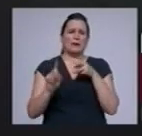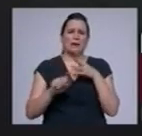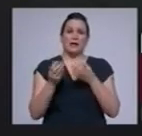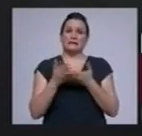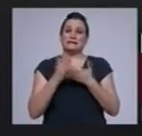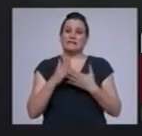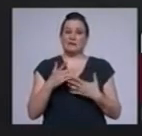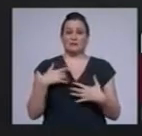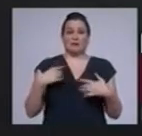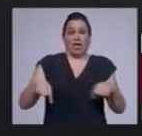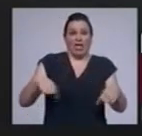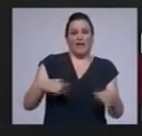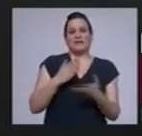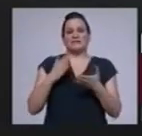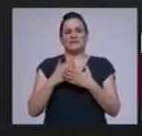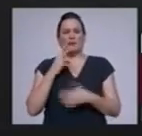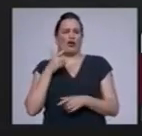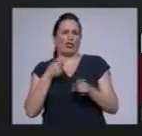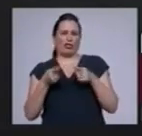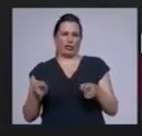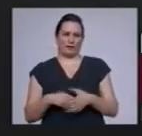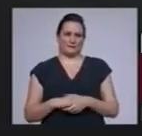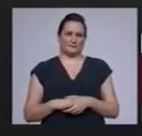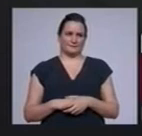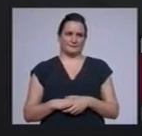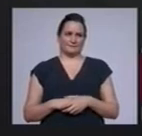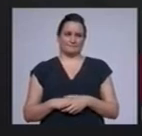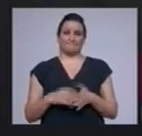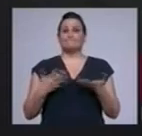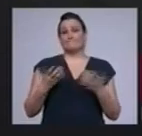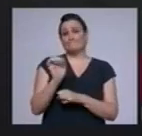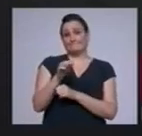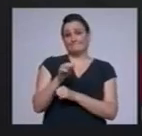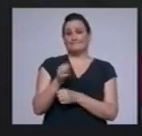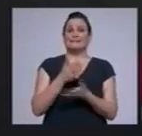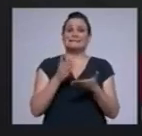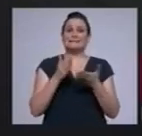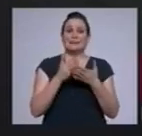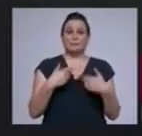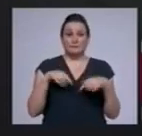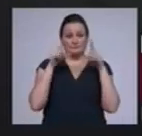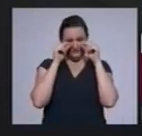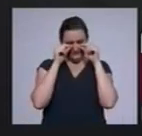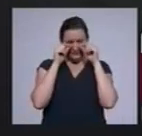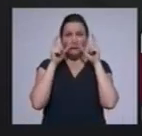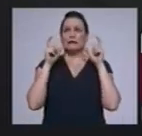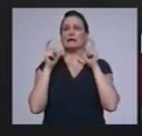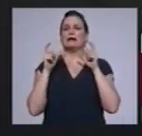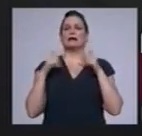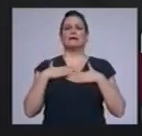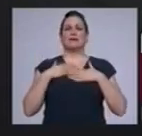to the sarcastic. It's a place where dreamers find comfort when they wake from their matrix-like reality.